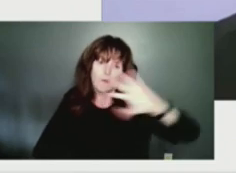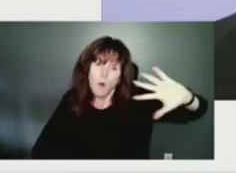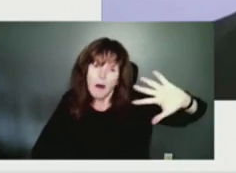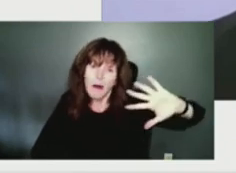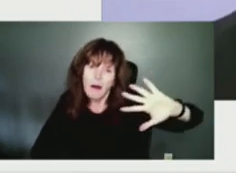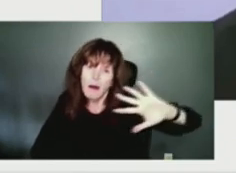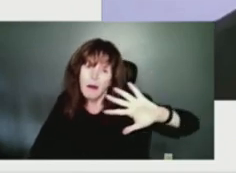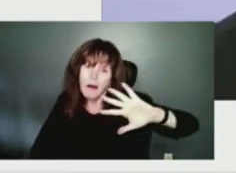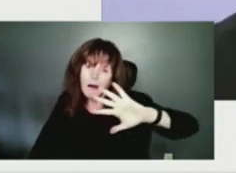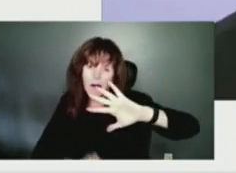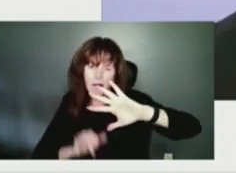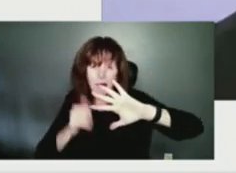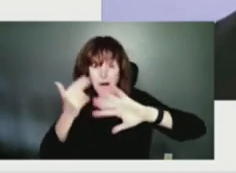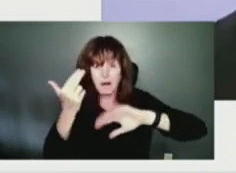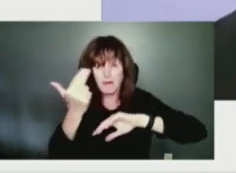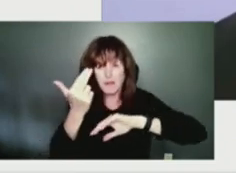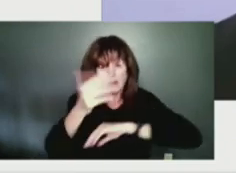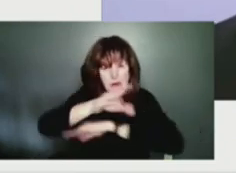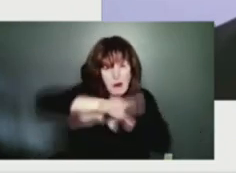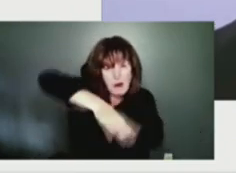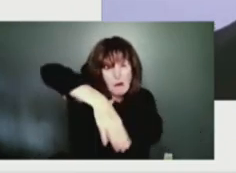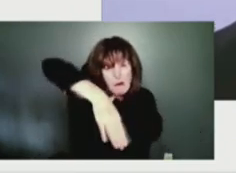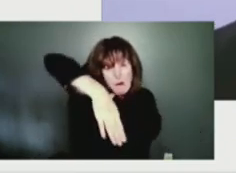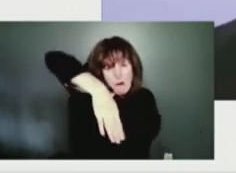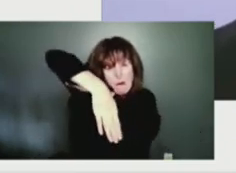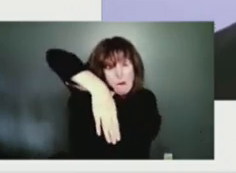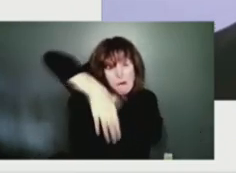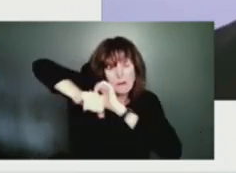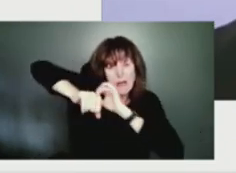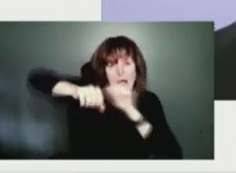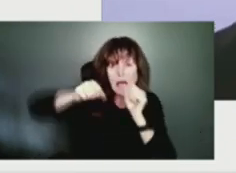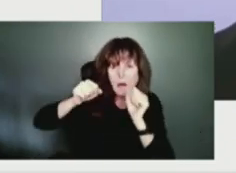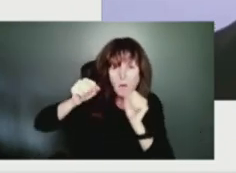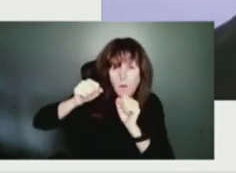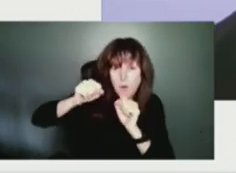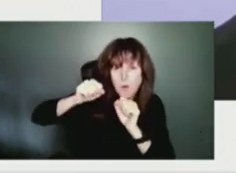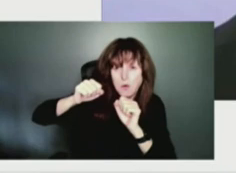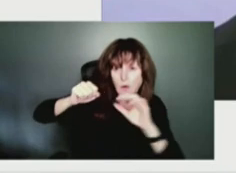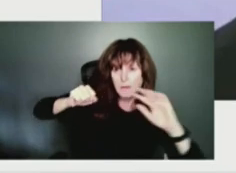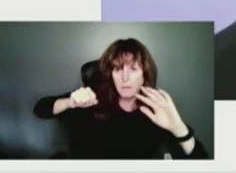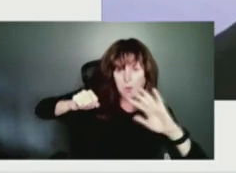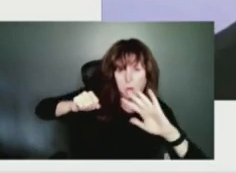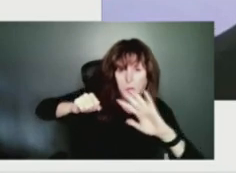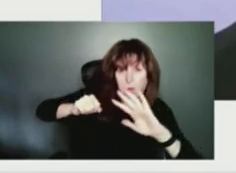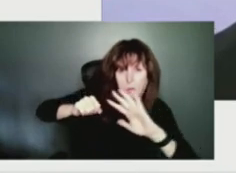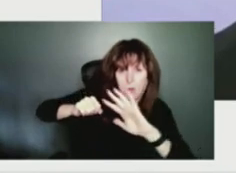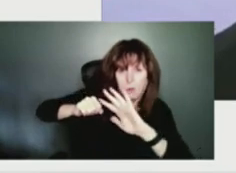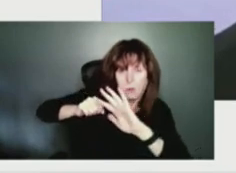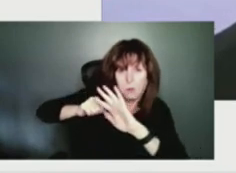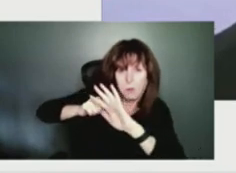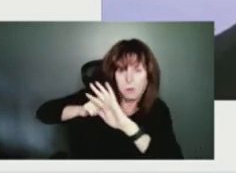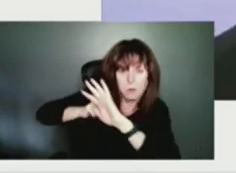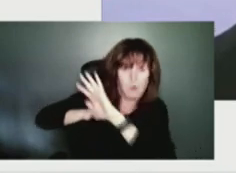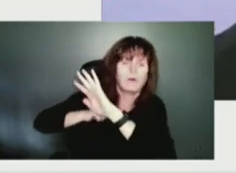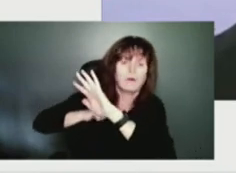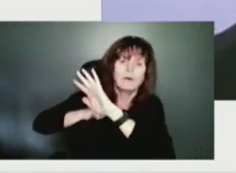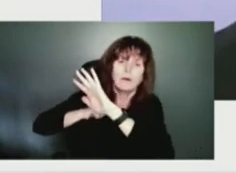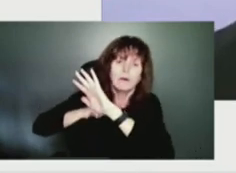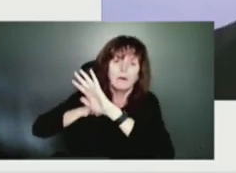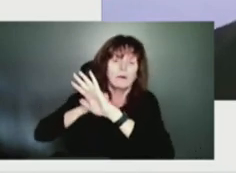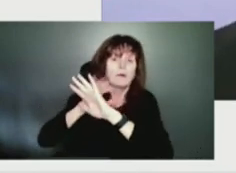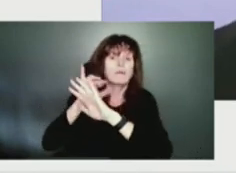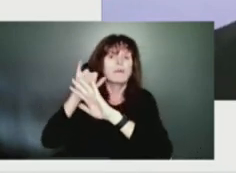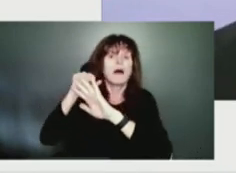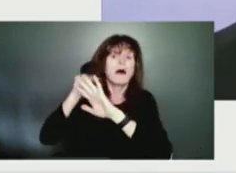As that trough continues to move from west to east, it's going to start to draw in some moisture from the tropical cyclone itself